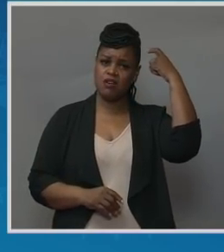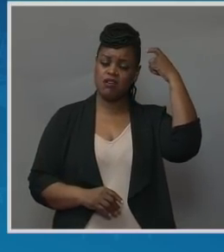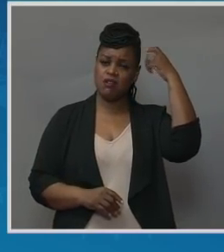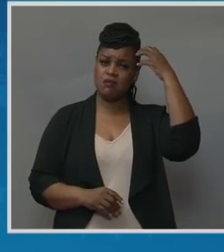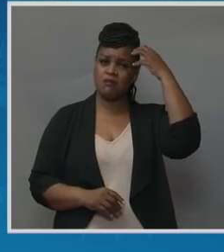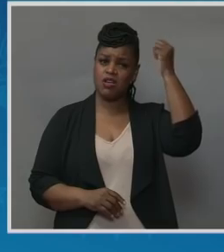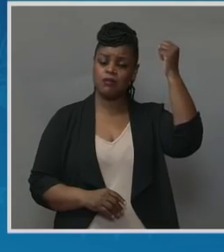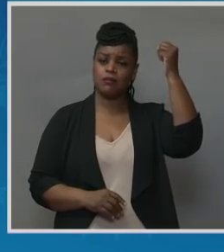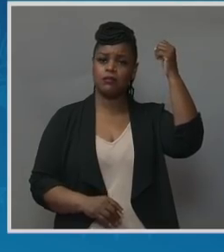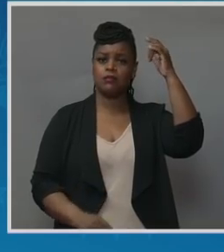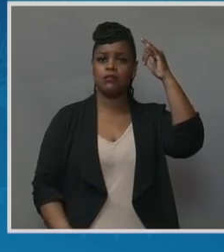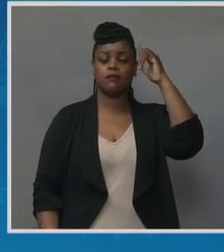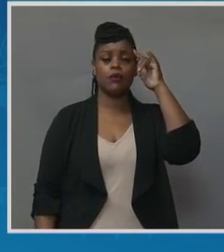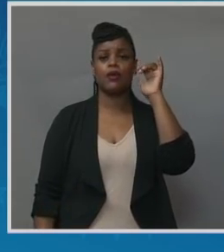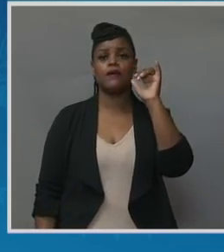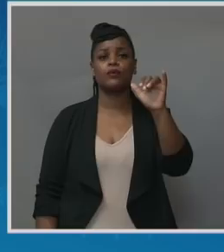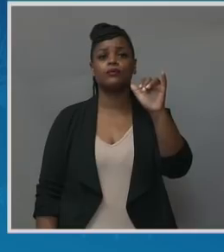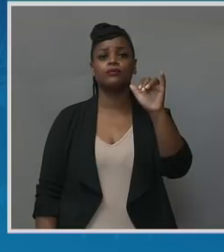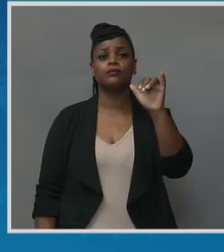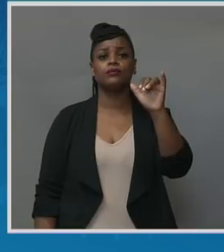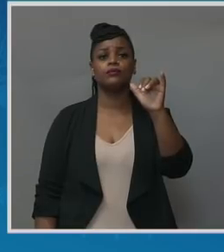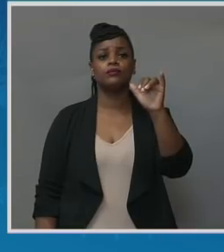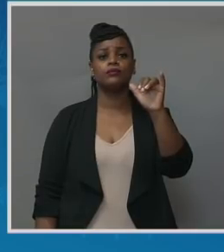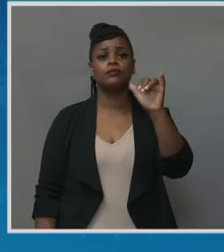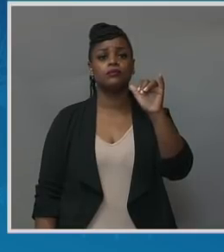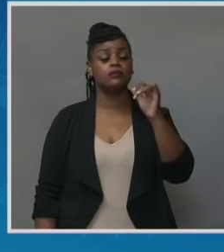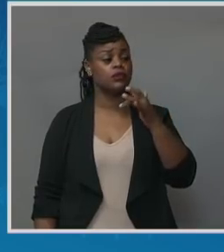there's no heartbeat. Kennedy has transitioned.